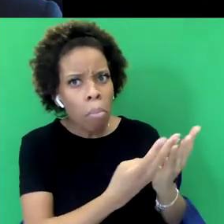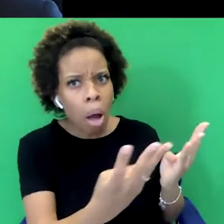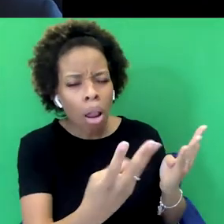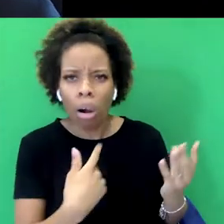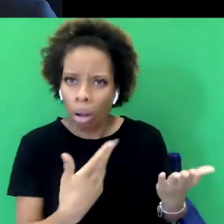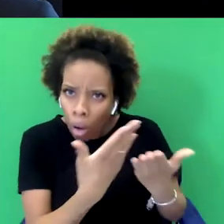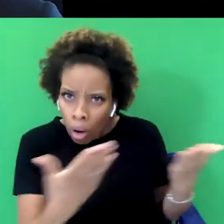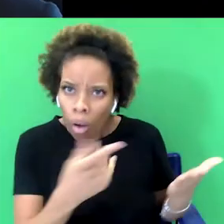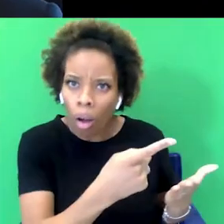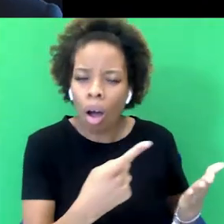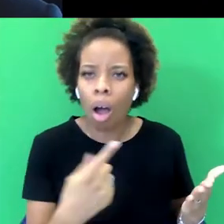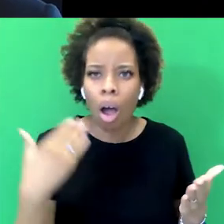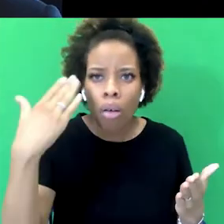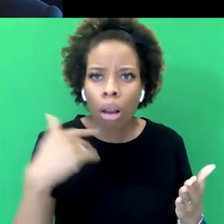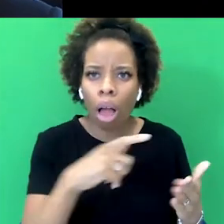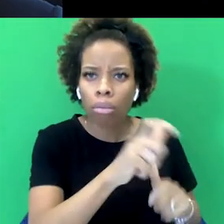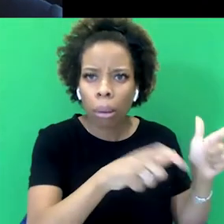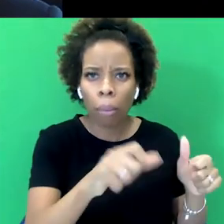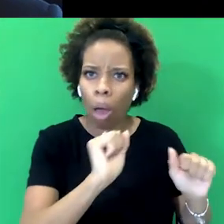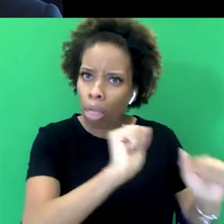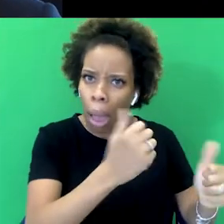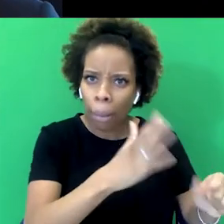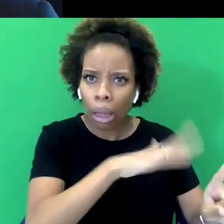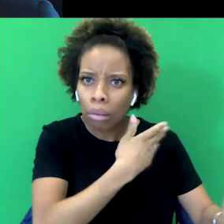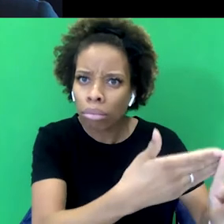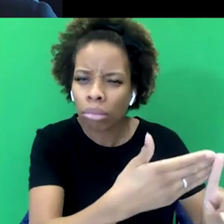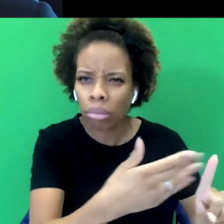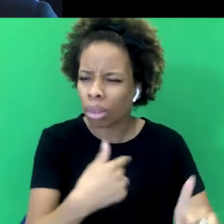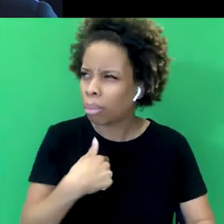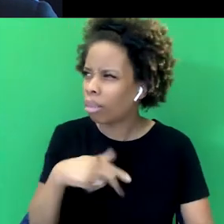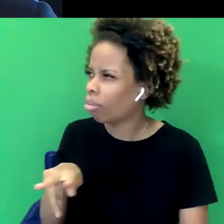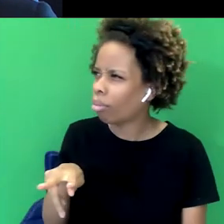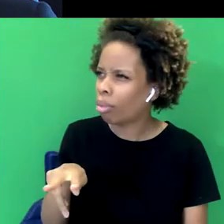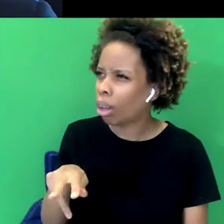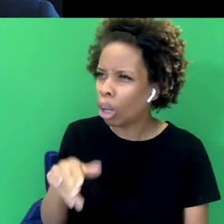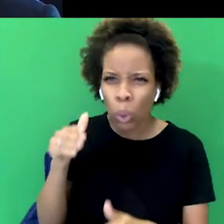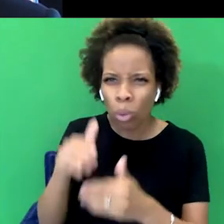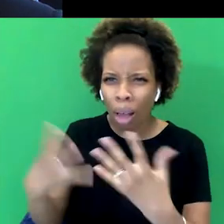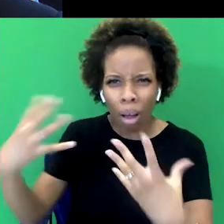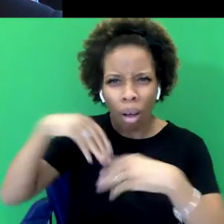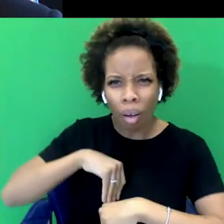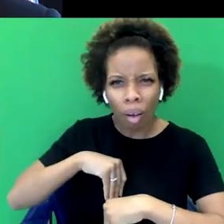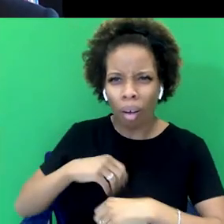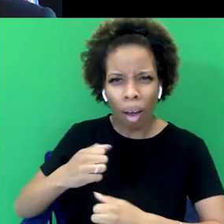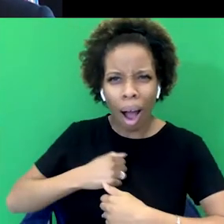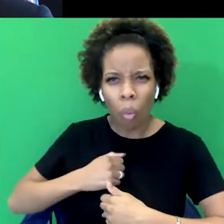it's their lived in experience. And it's like, since when have you ever listened to people of colour? You're listening to them, because they've